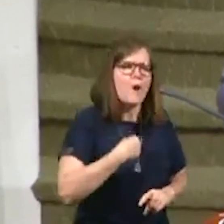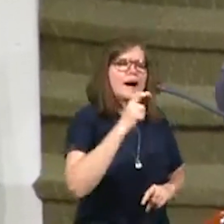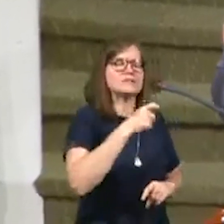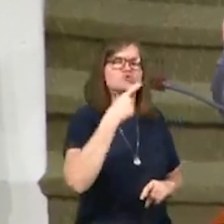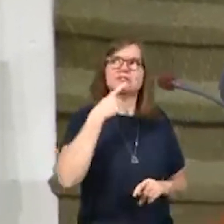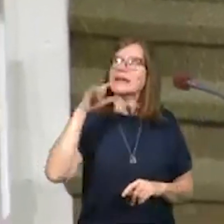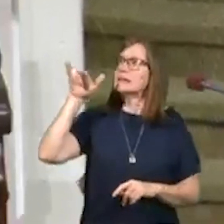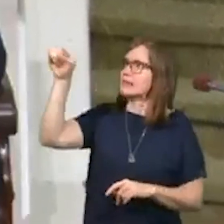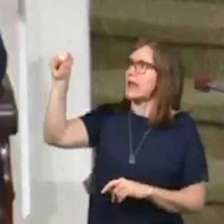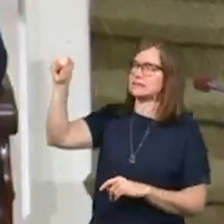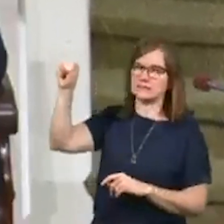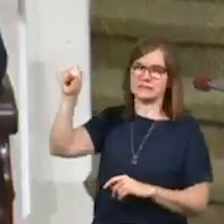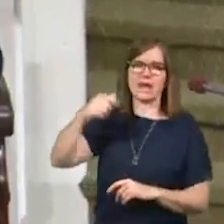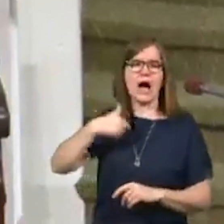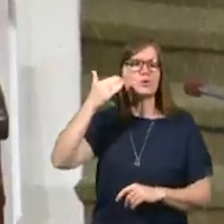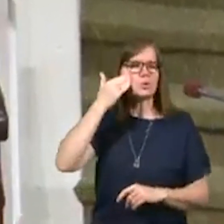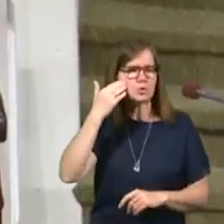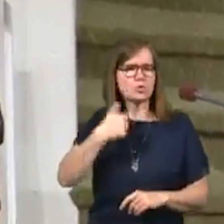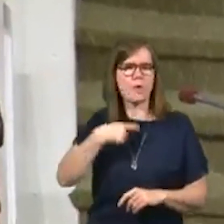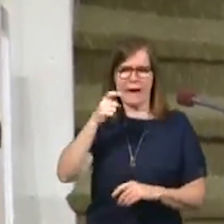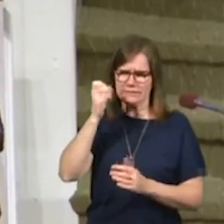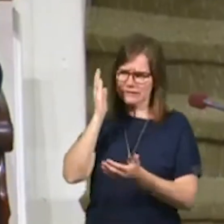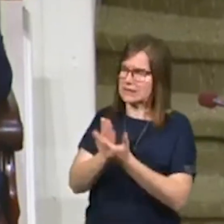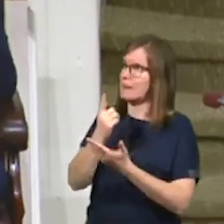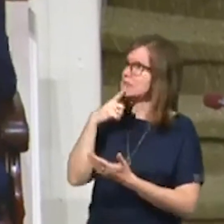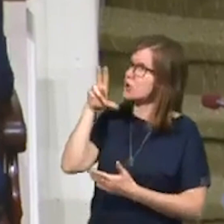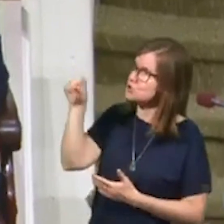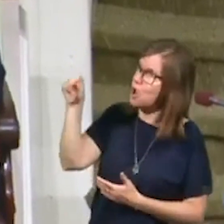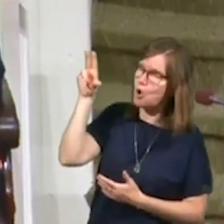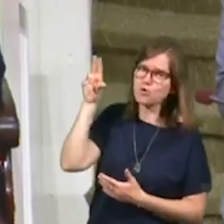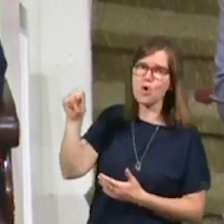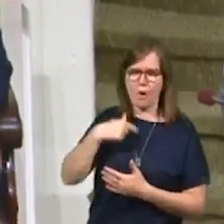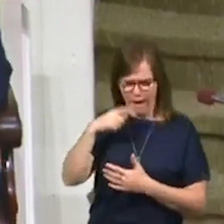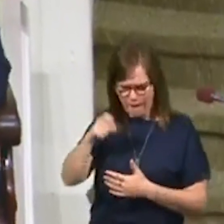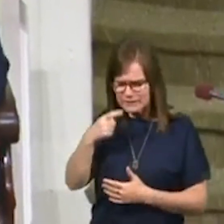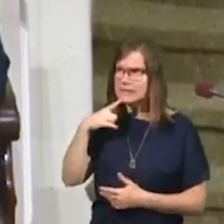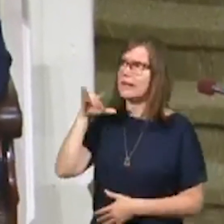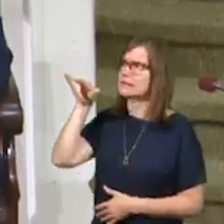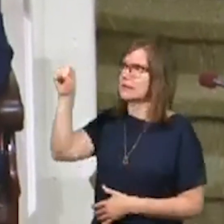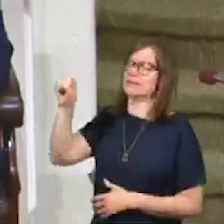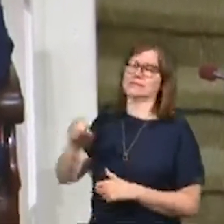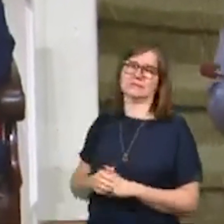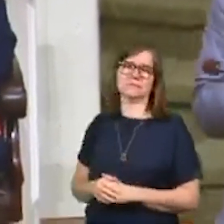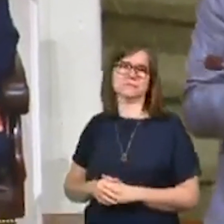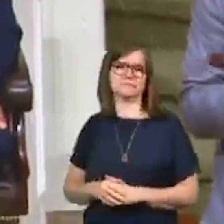say yes to God. I knew I had to stop saying no. Now I had to say yes. Yes.